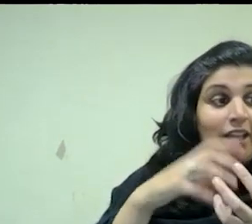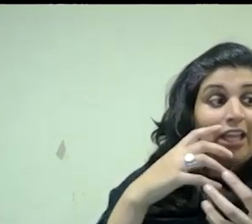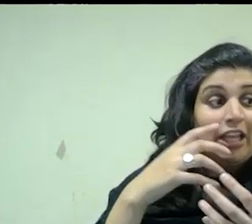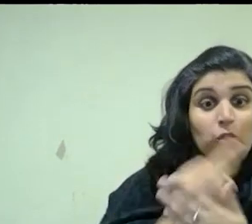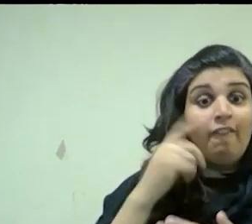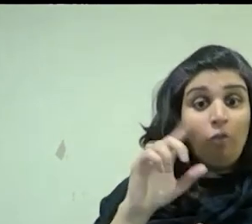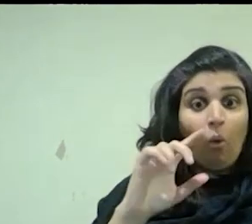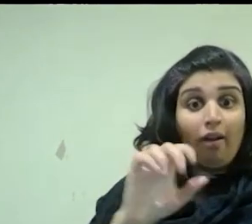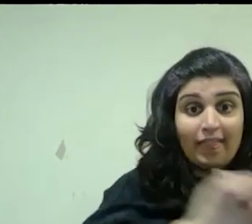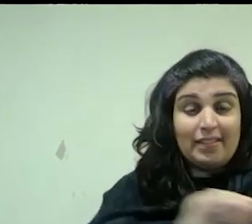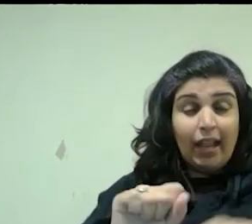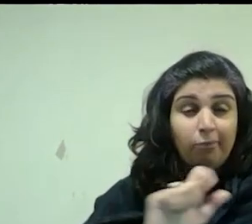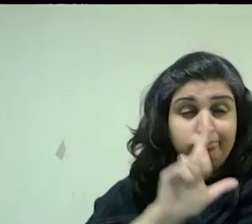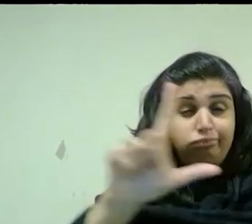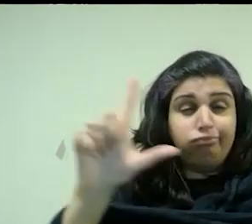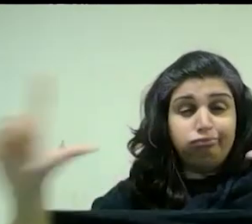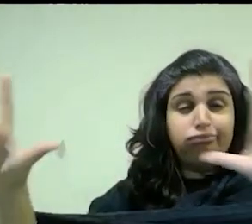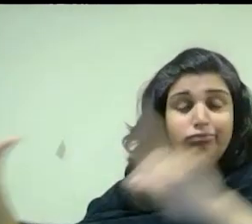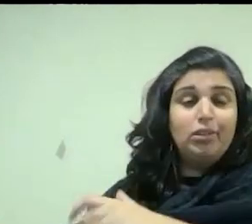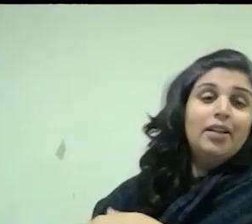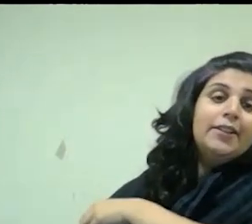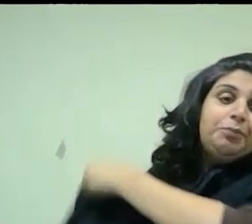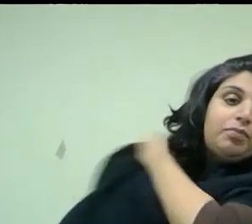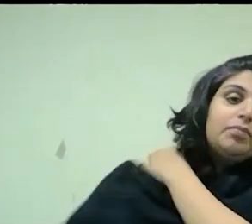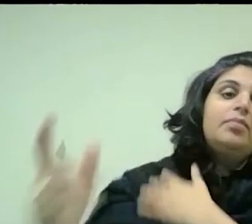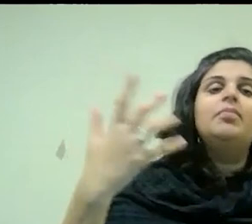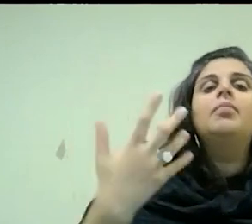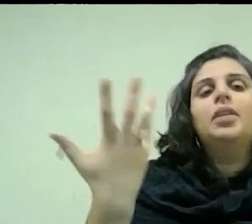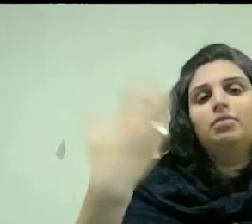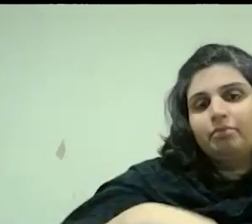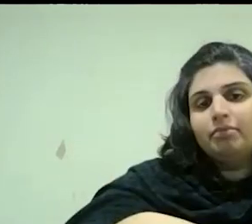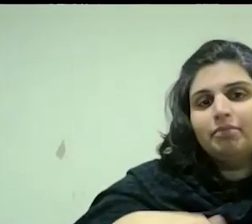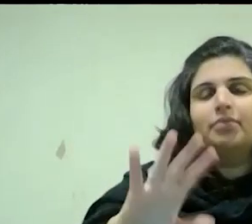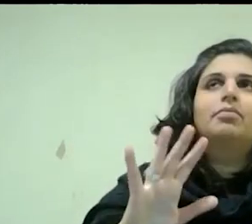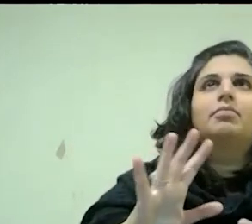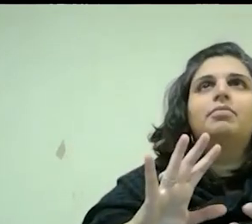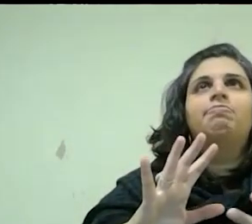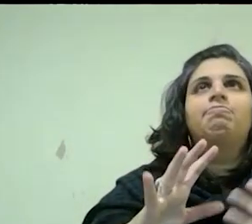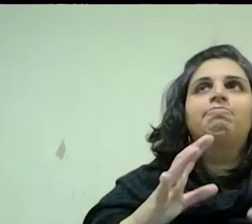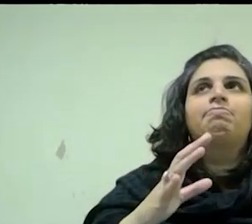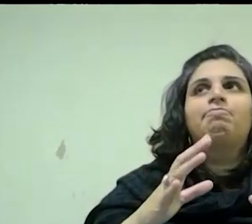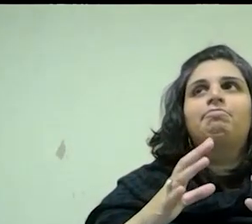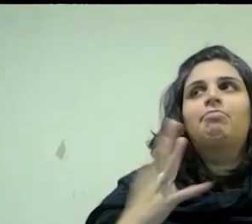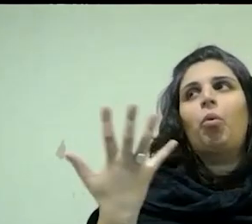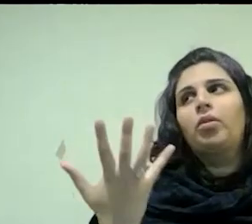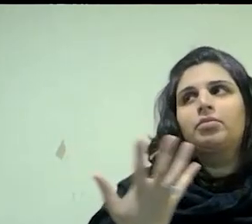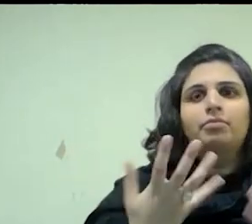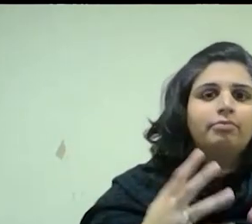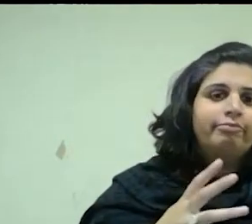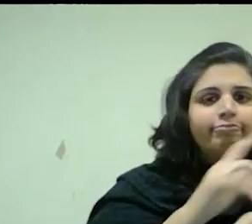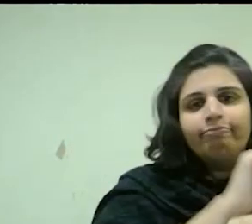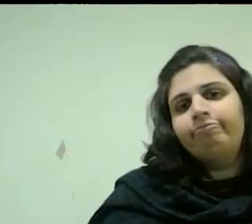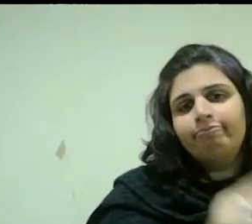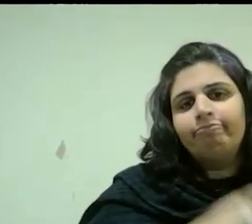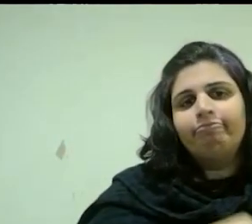learned through that technique to actually bring that into some of his sort of, you know, his more conventional paintings as it were. Oh, well